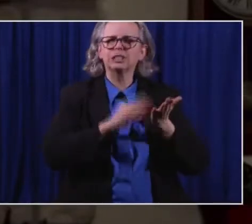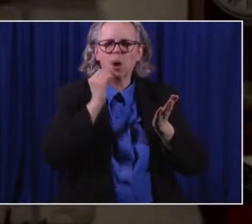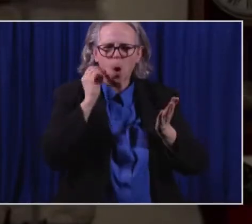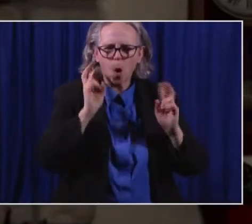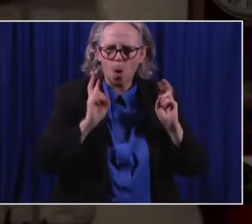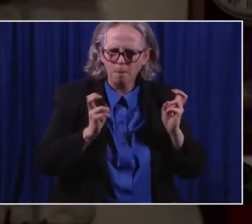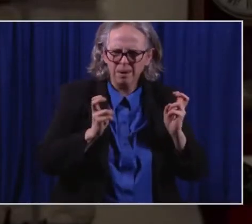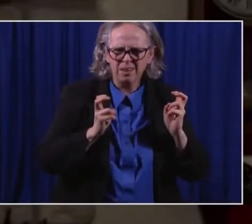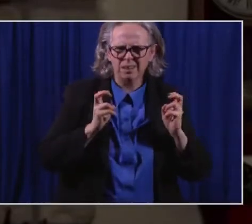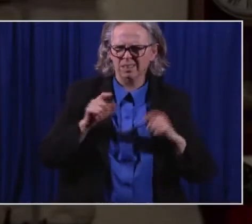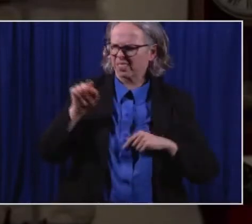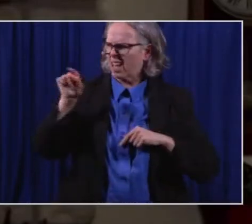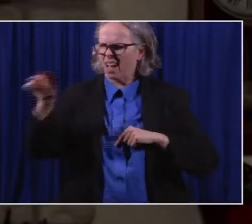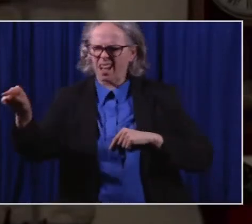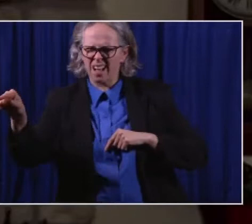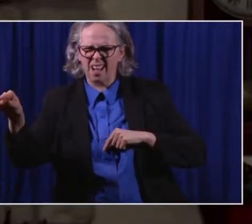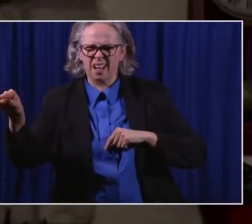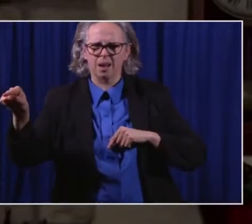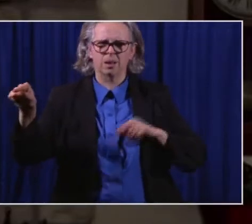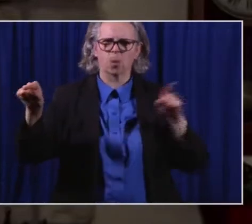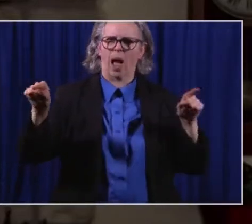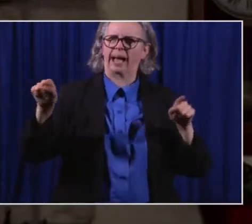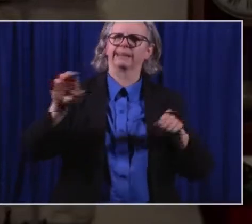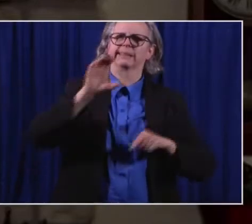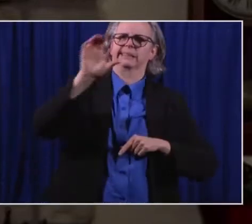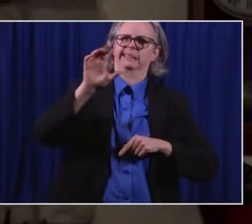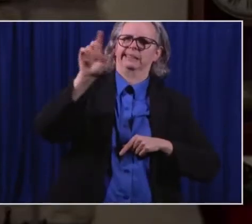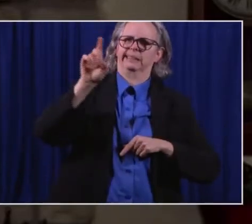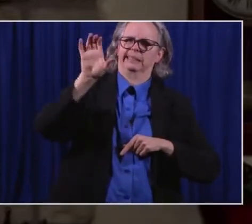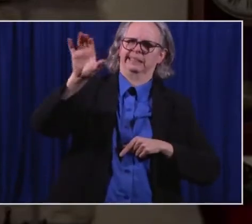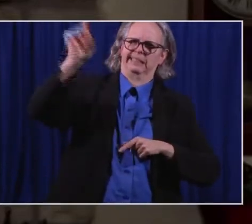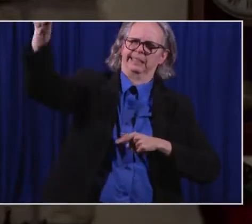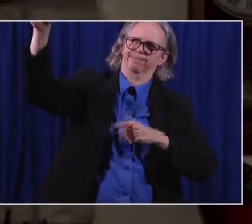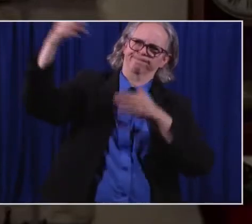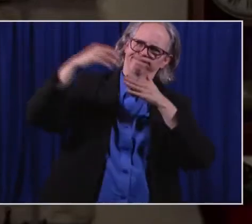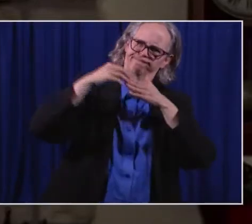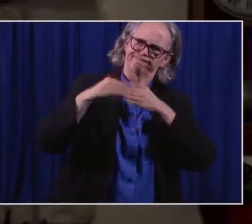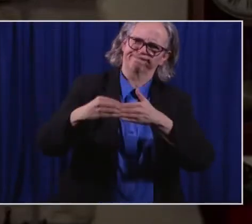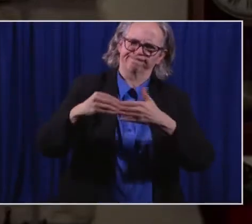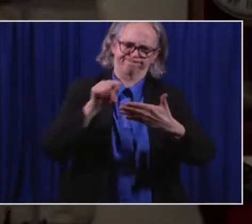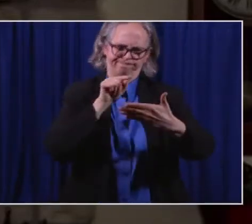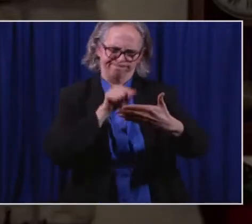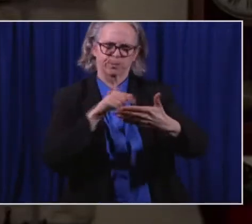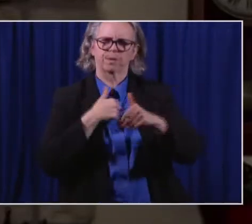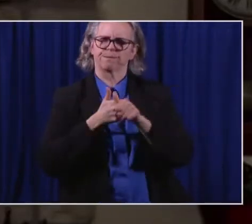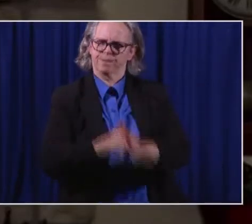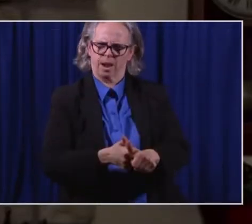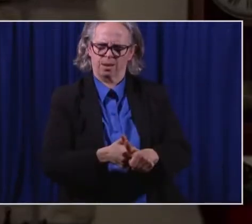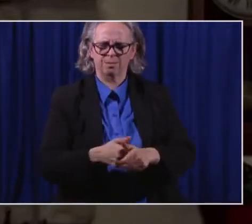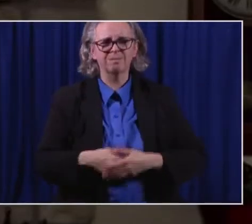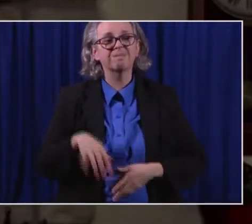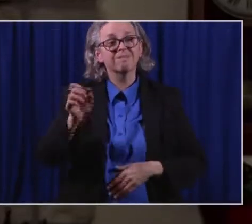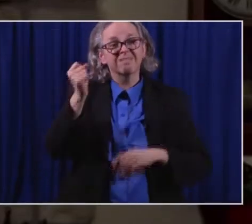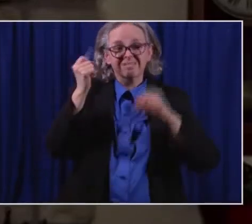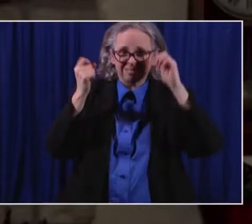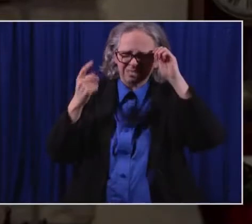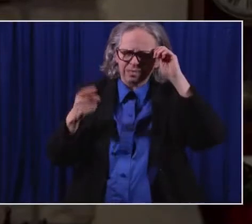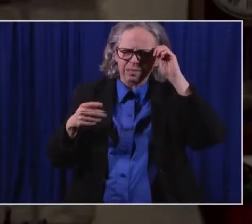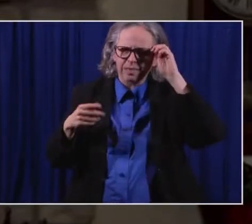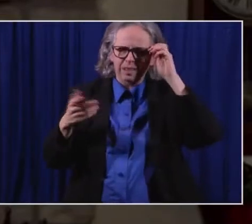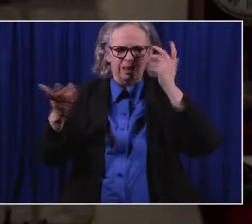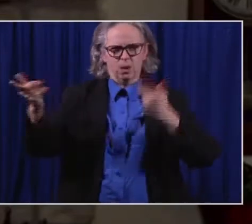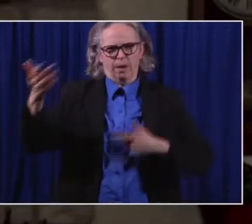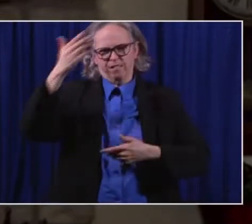think it's consistent with what CDC has said. We pick those two groups because our frontline medical people need to be protected.